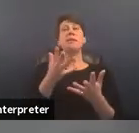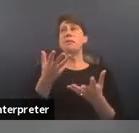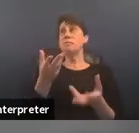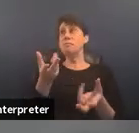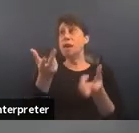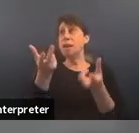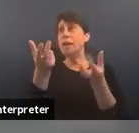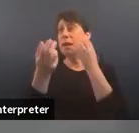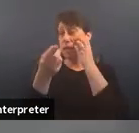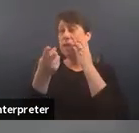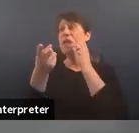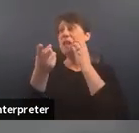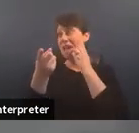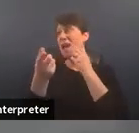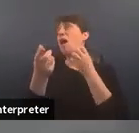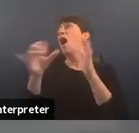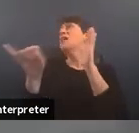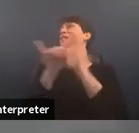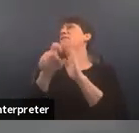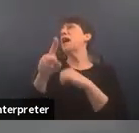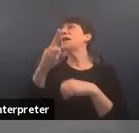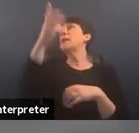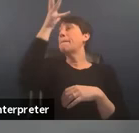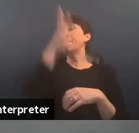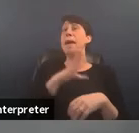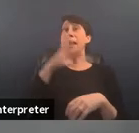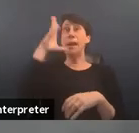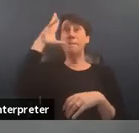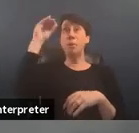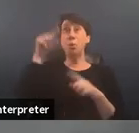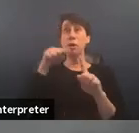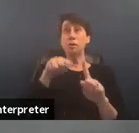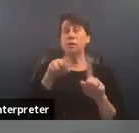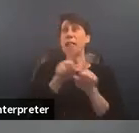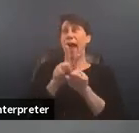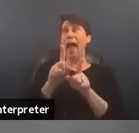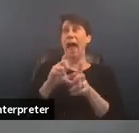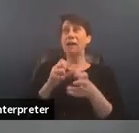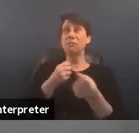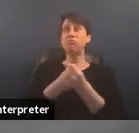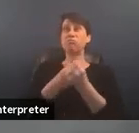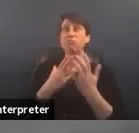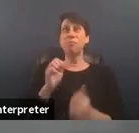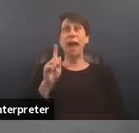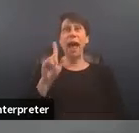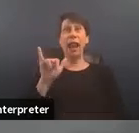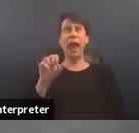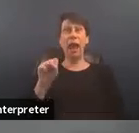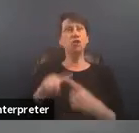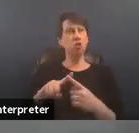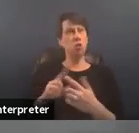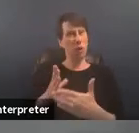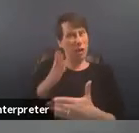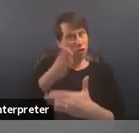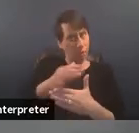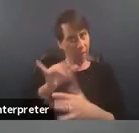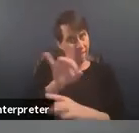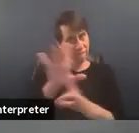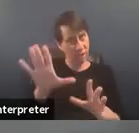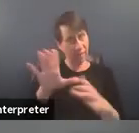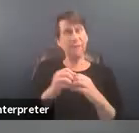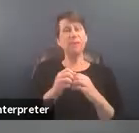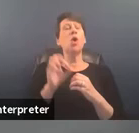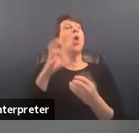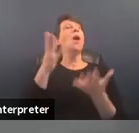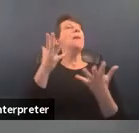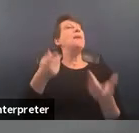people as allies to help interrupt patriarchal violence um or it may be public awareness campaigns which raise consciousness